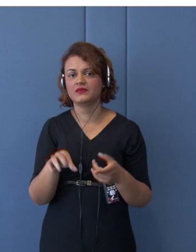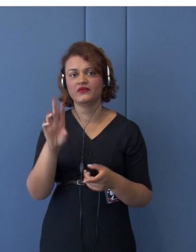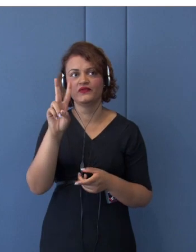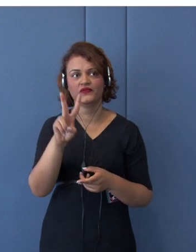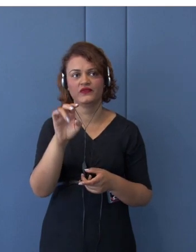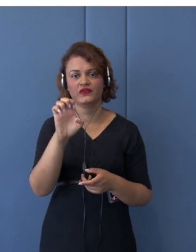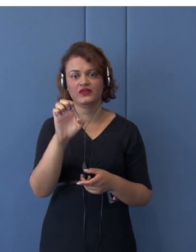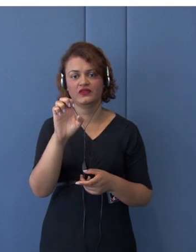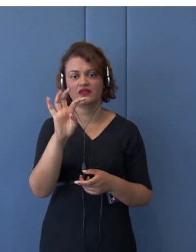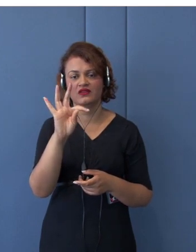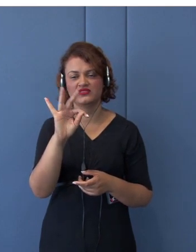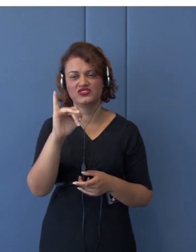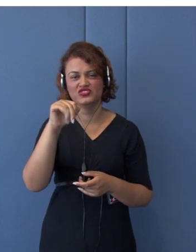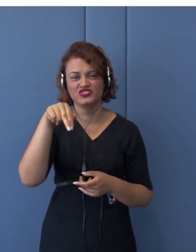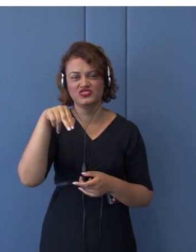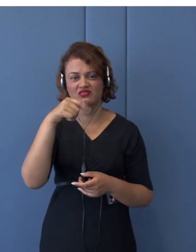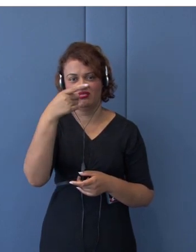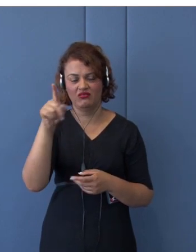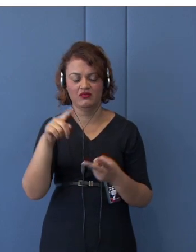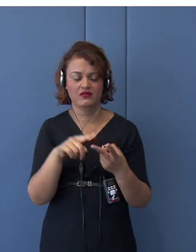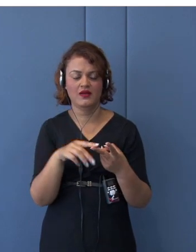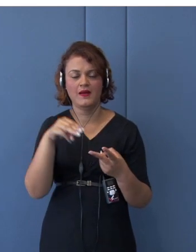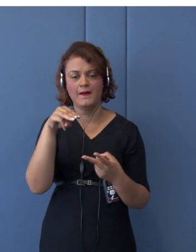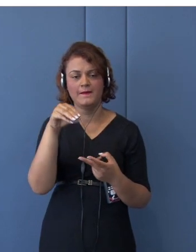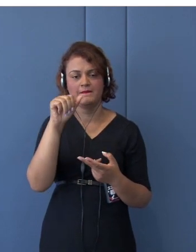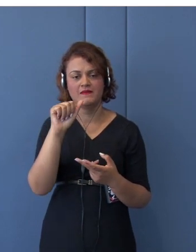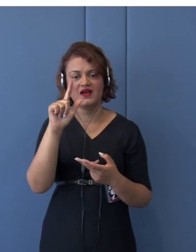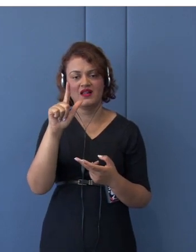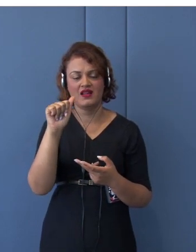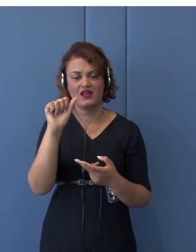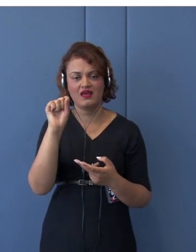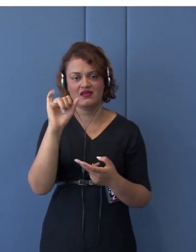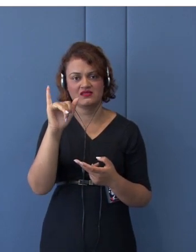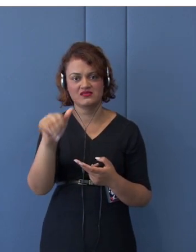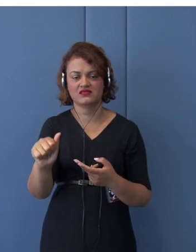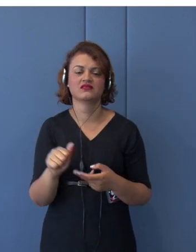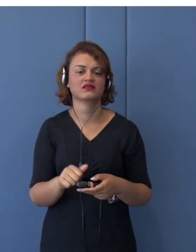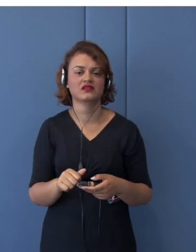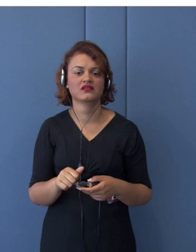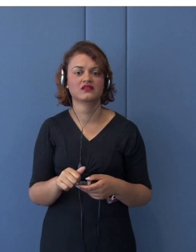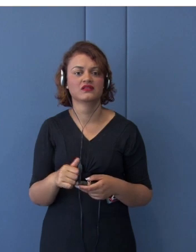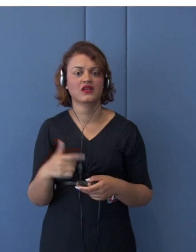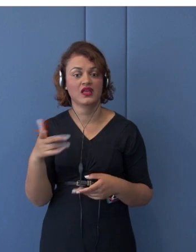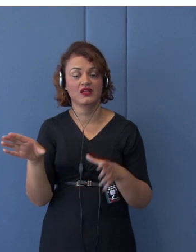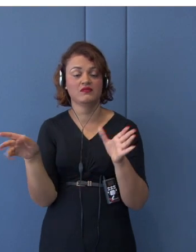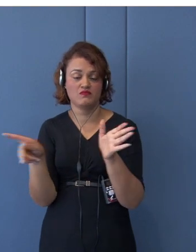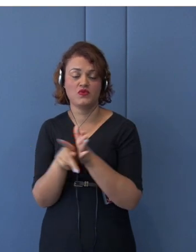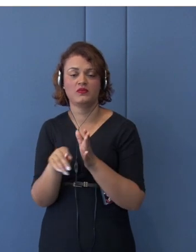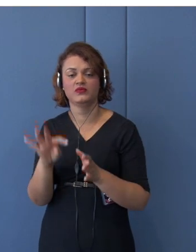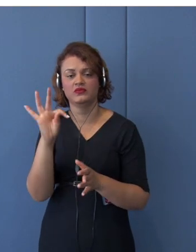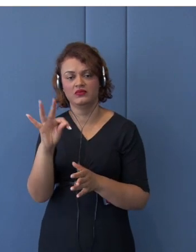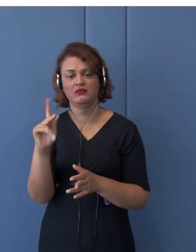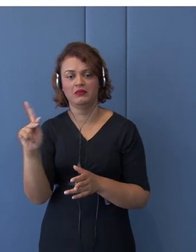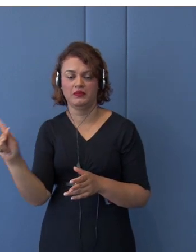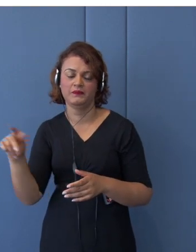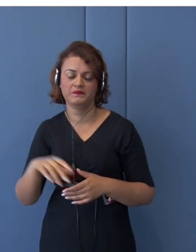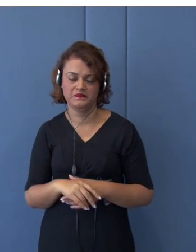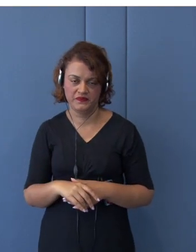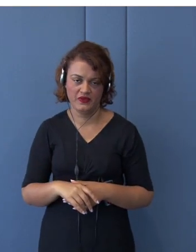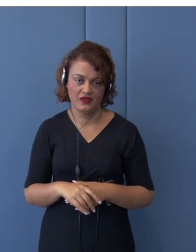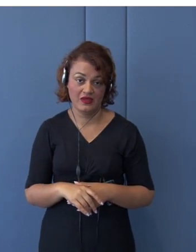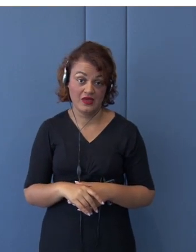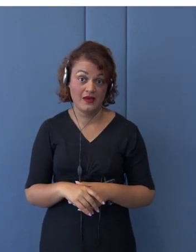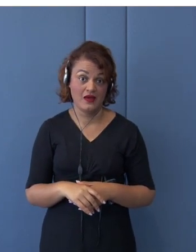of TPP-11. So, although we missed the opportunity to bring in government